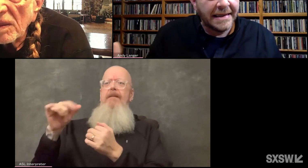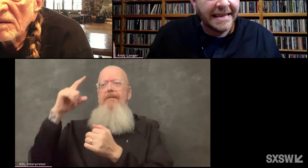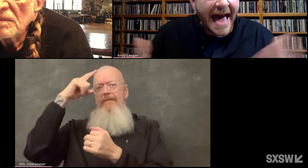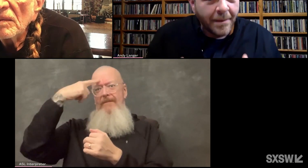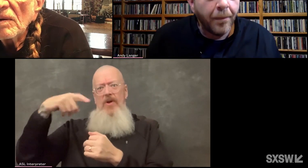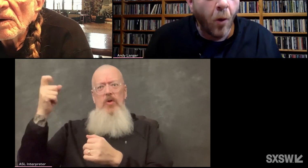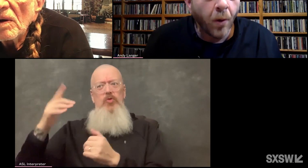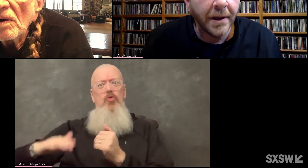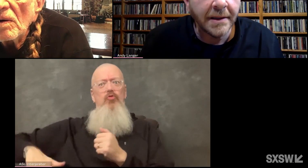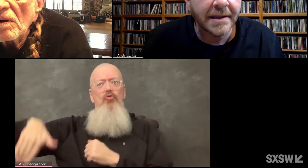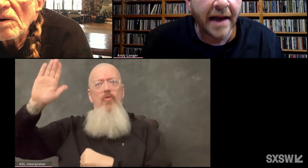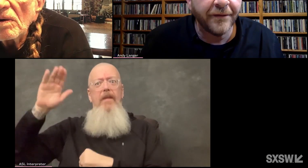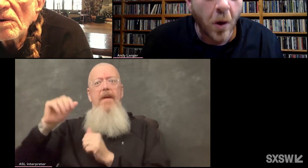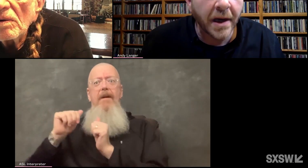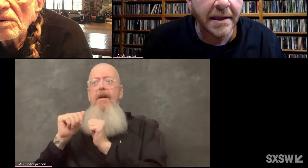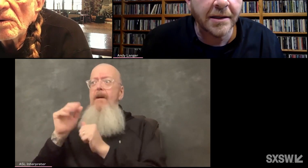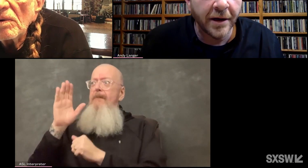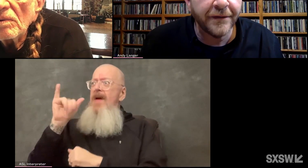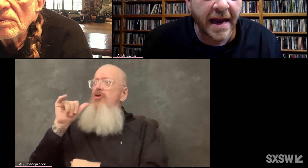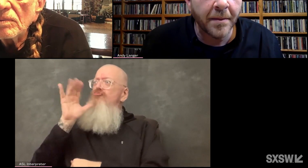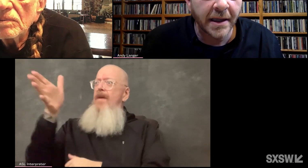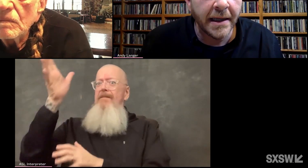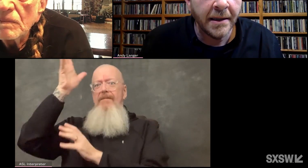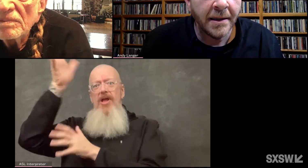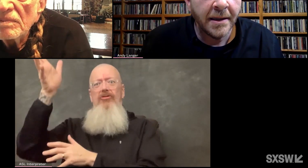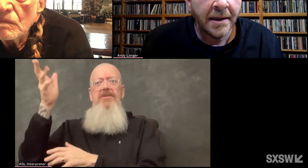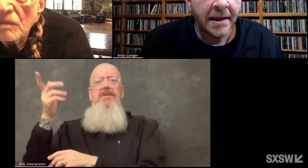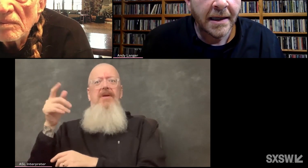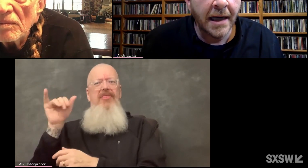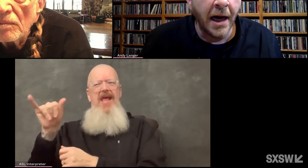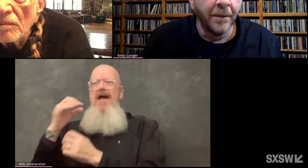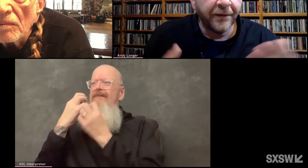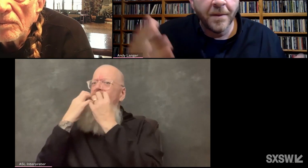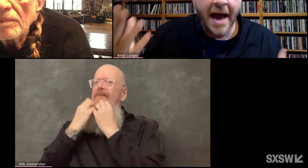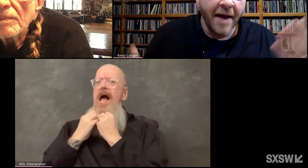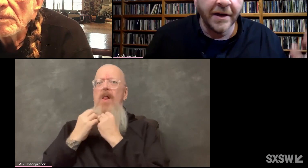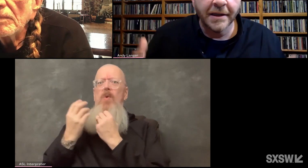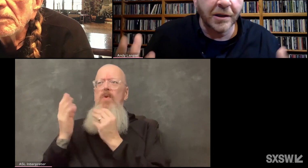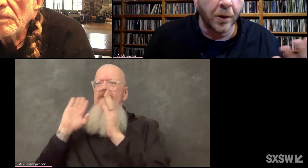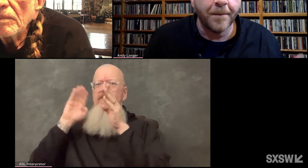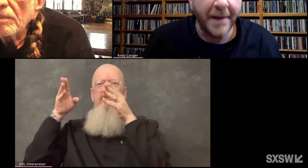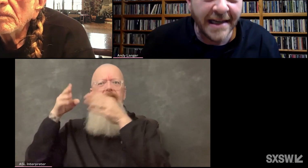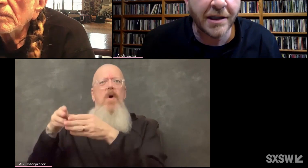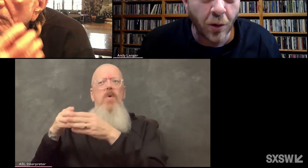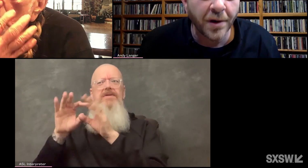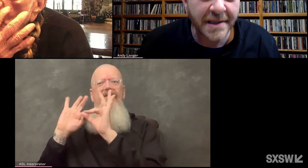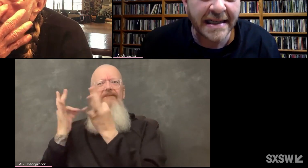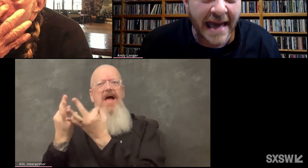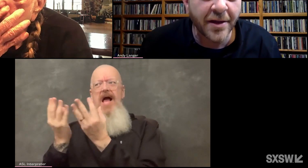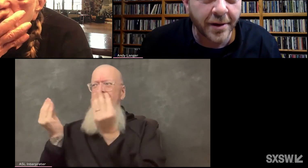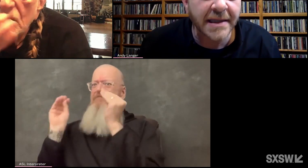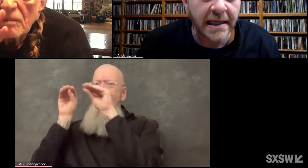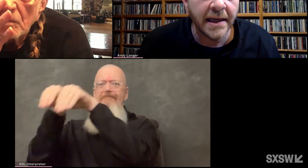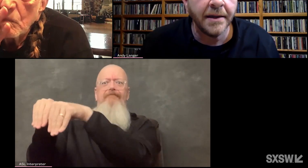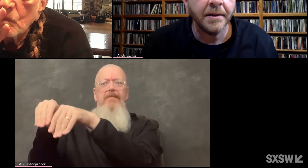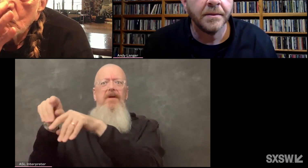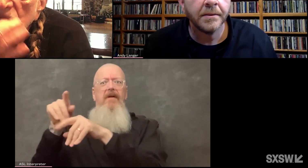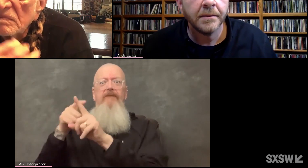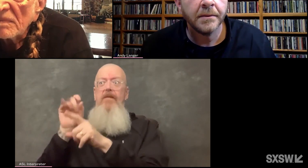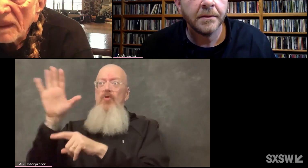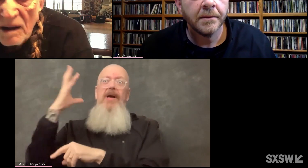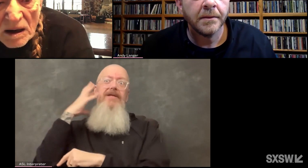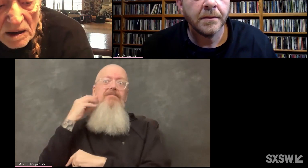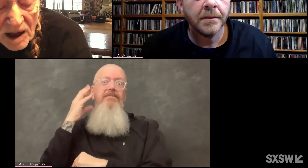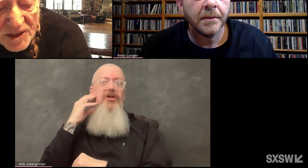Did that importance, that focus on family come from having to sort of piece yours together as a kid?